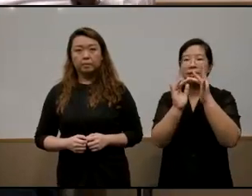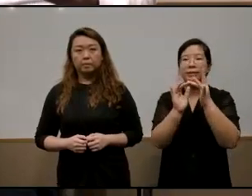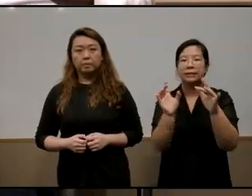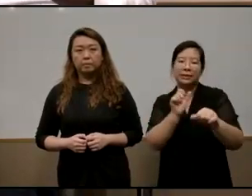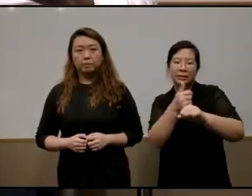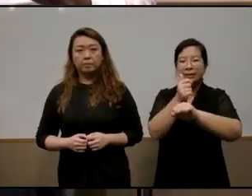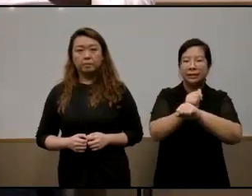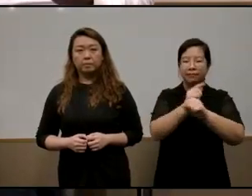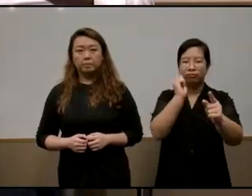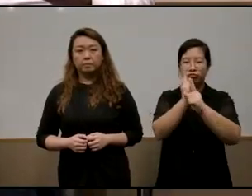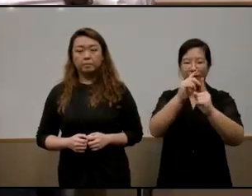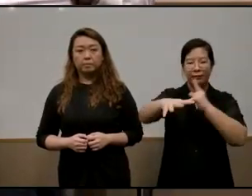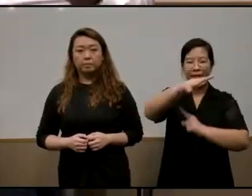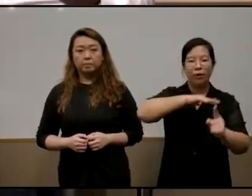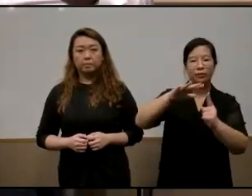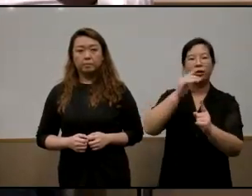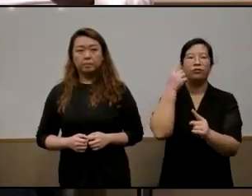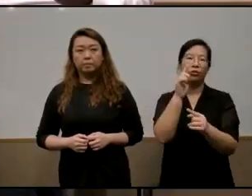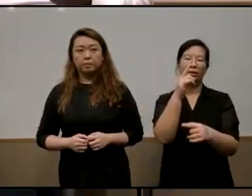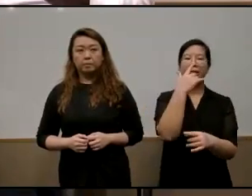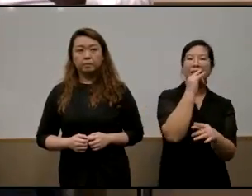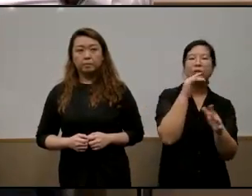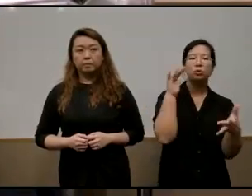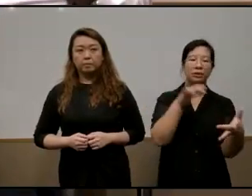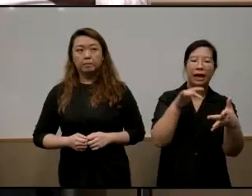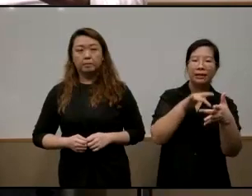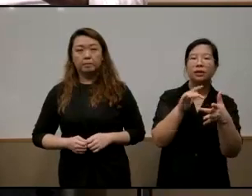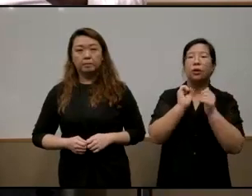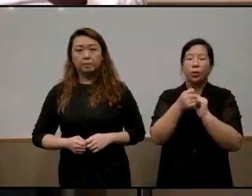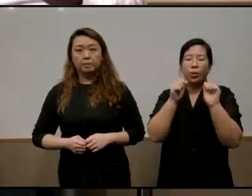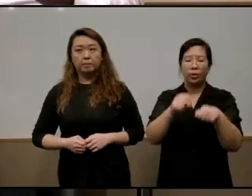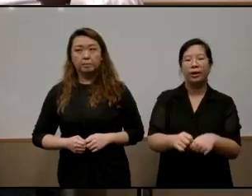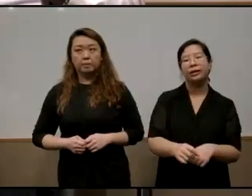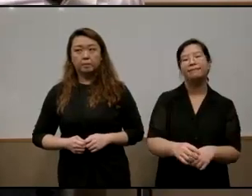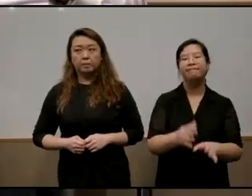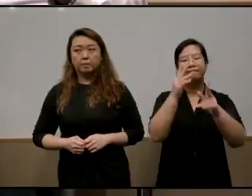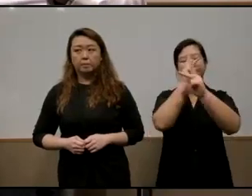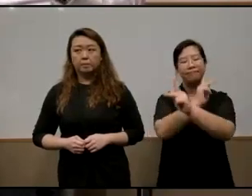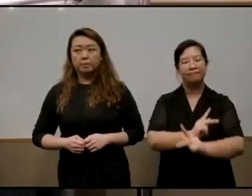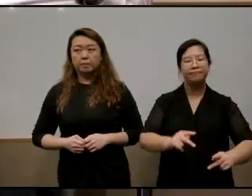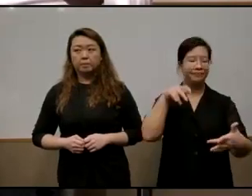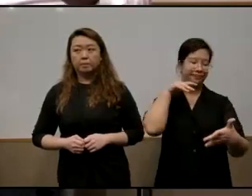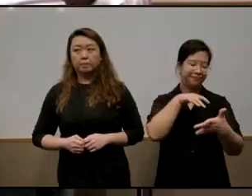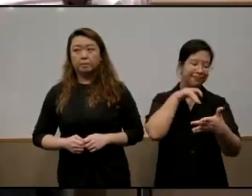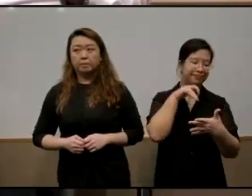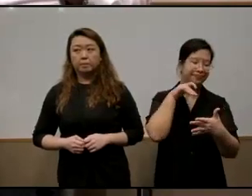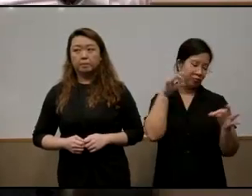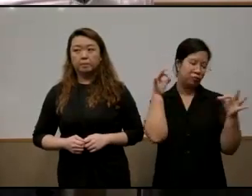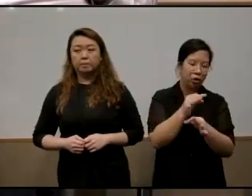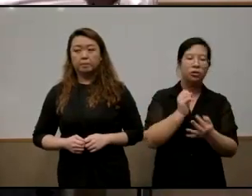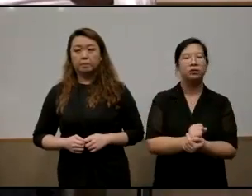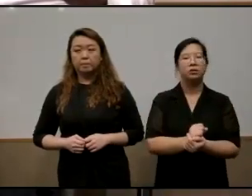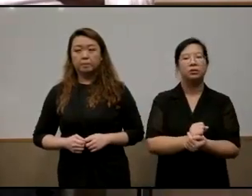environment for students to study for their kids to study so that they can study in peace you know even though they may not have much but